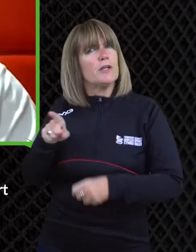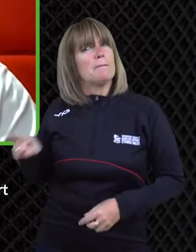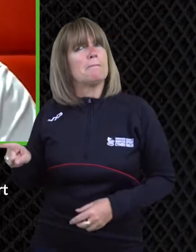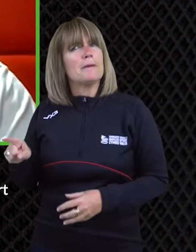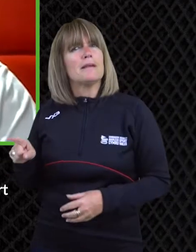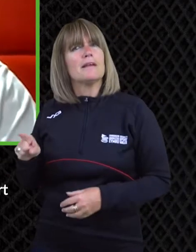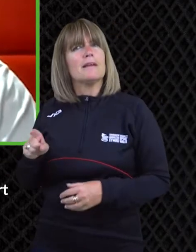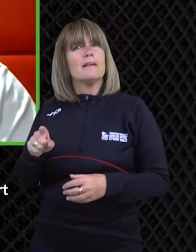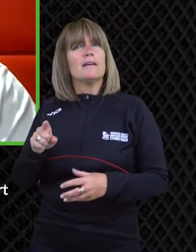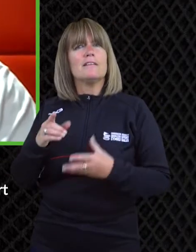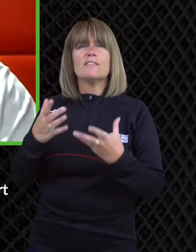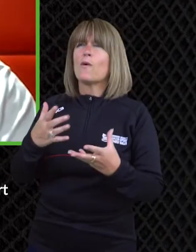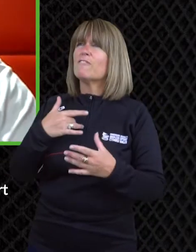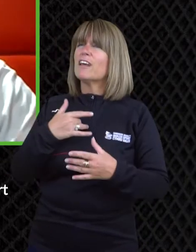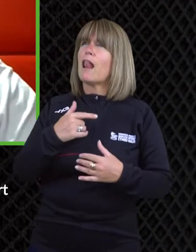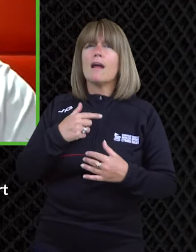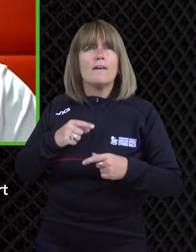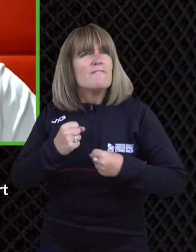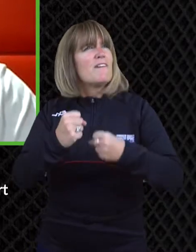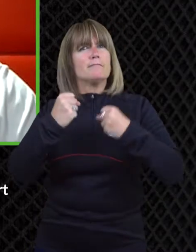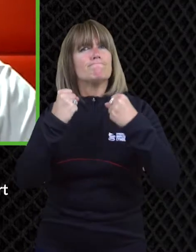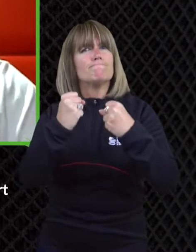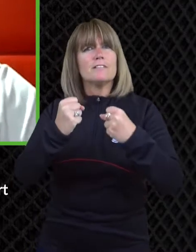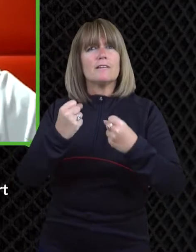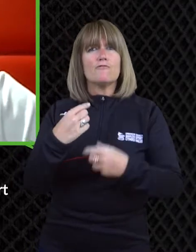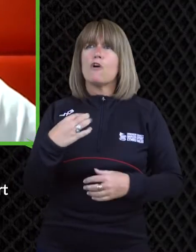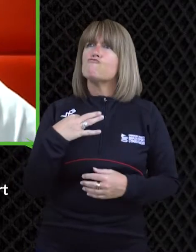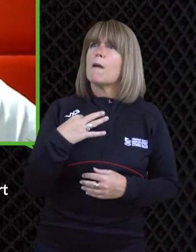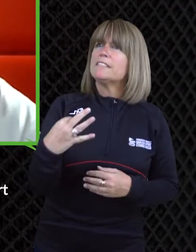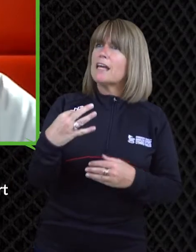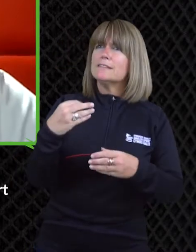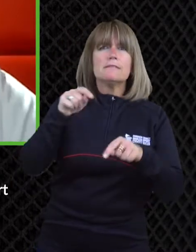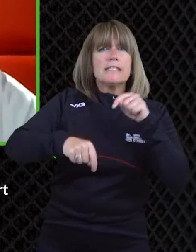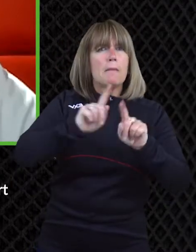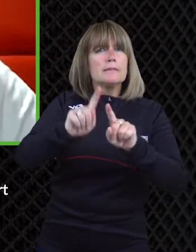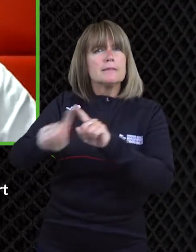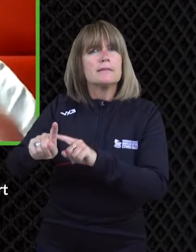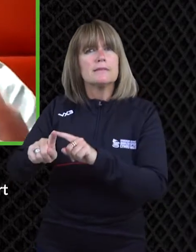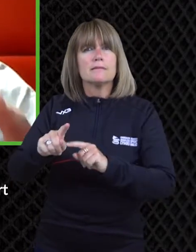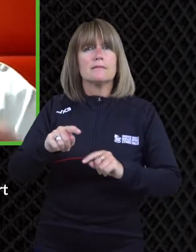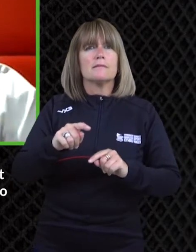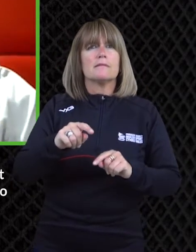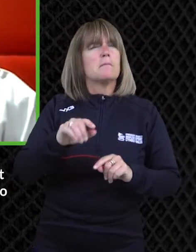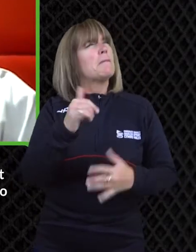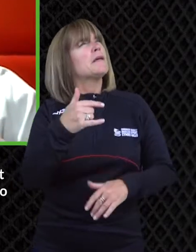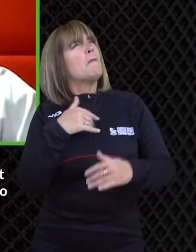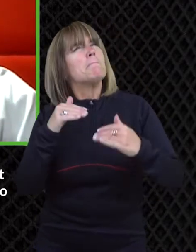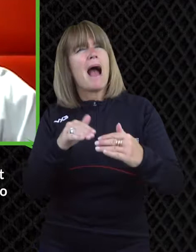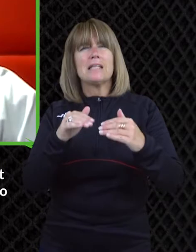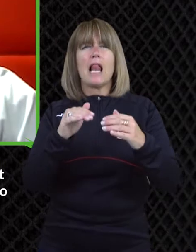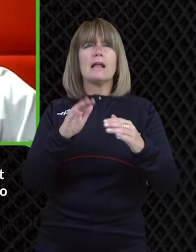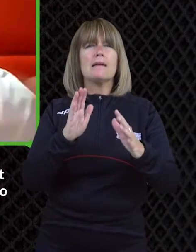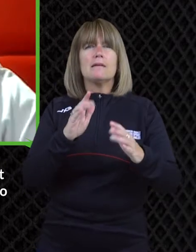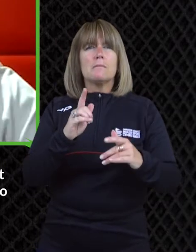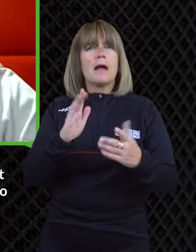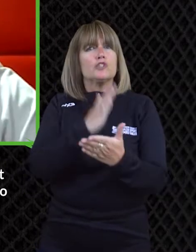journalism fighting for him and now it's time to take that sort of battle for representation maybe i shouldn't call it a battle but you know making sure